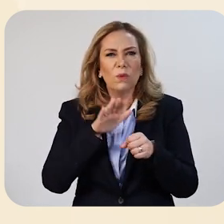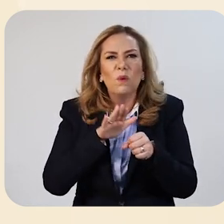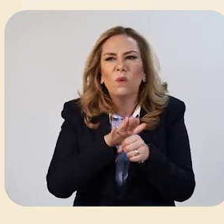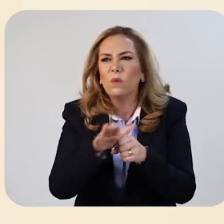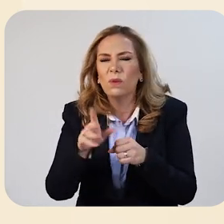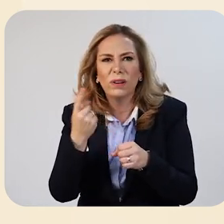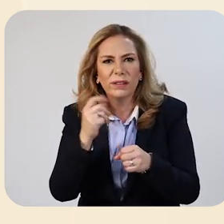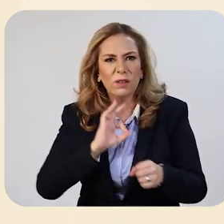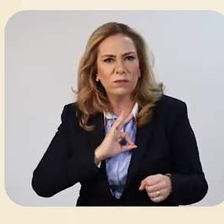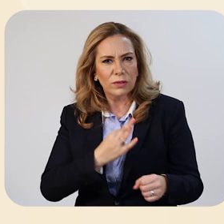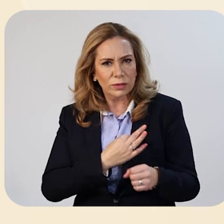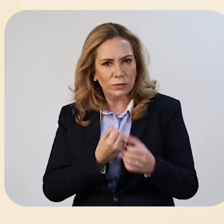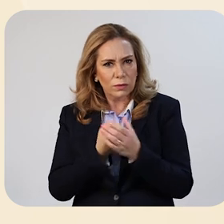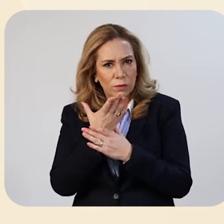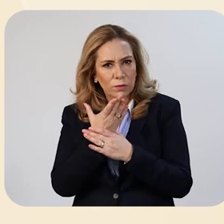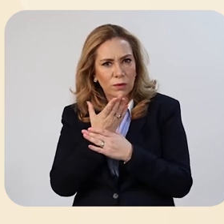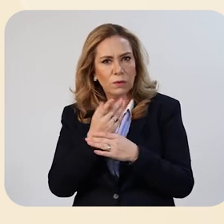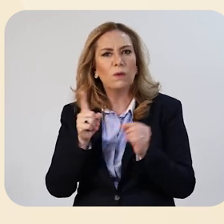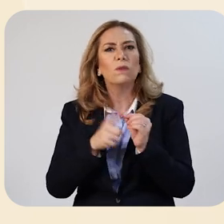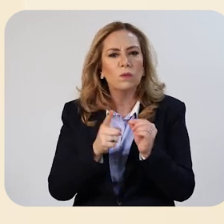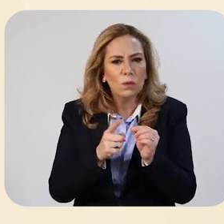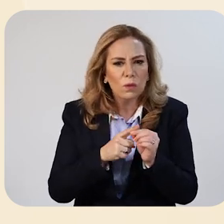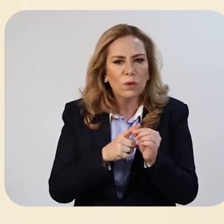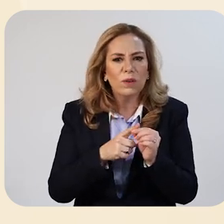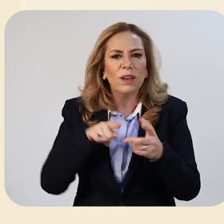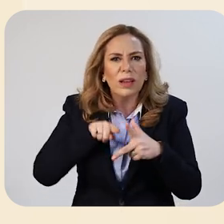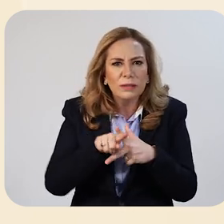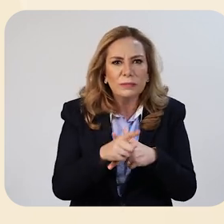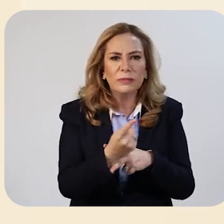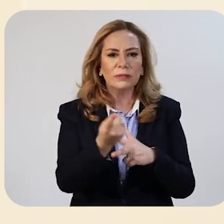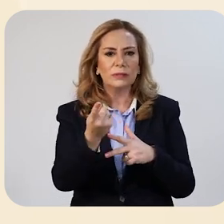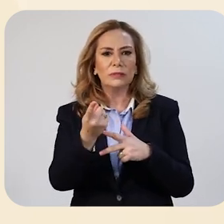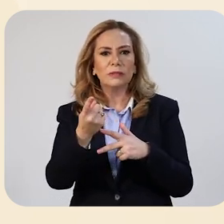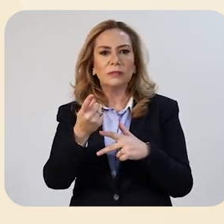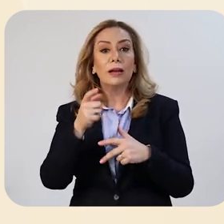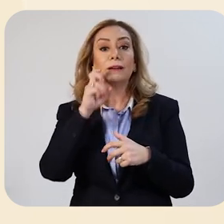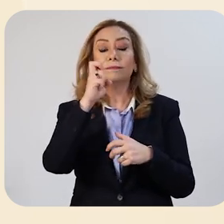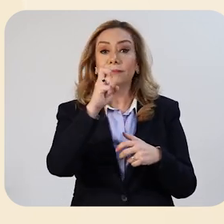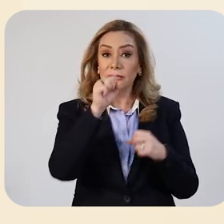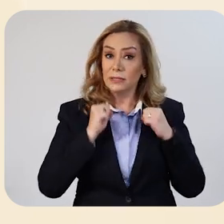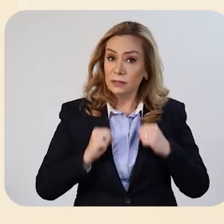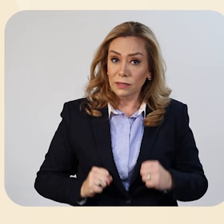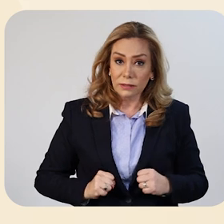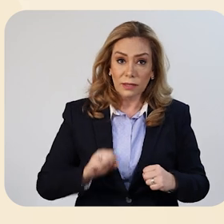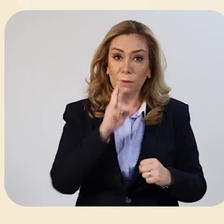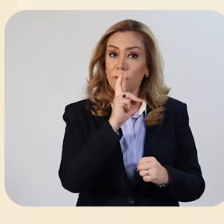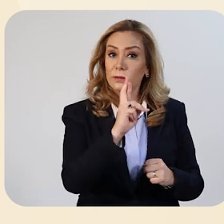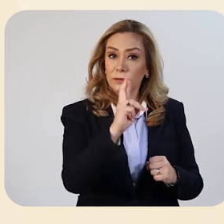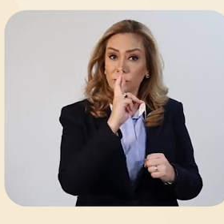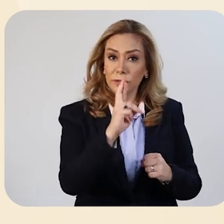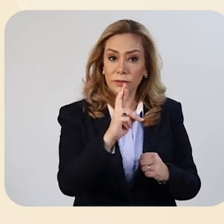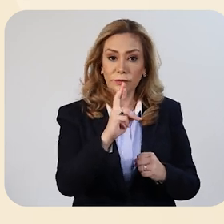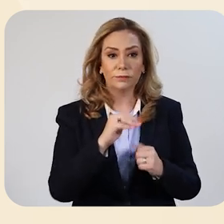coronavirus? The novel coronavirus is a new strain of the coronavirus which infects the respiratory system.